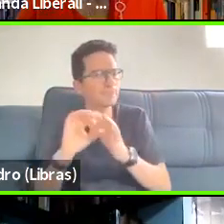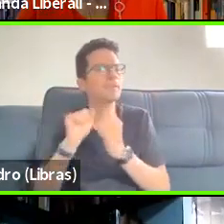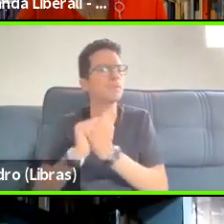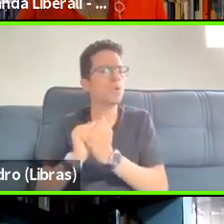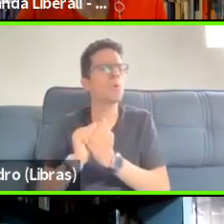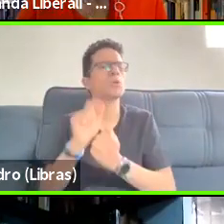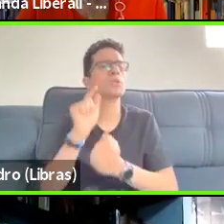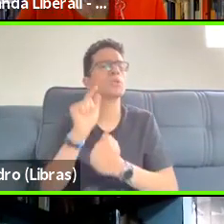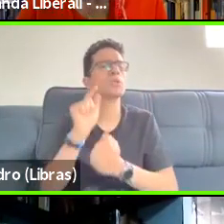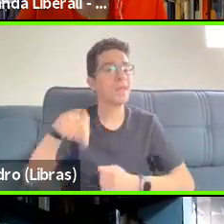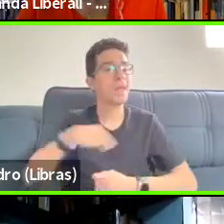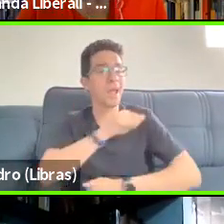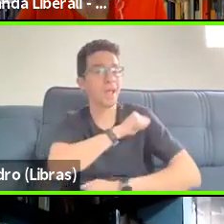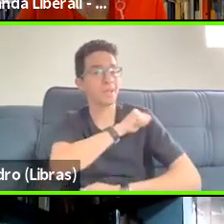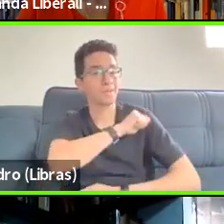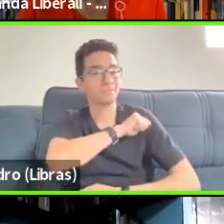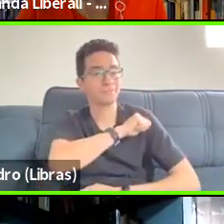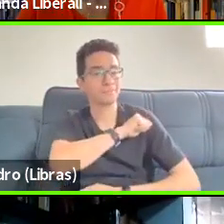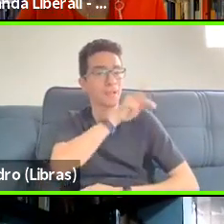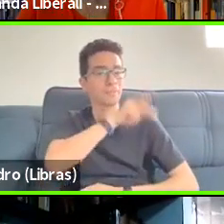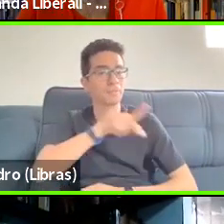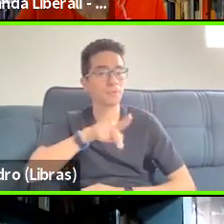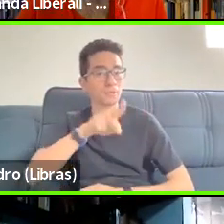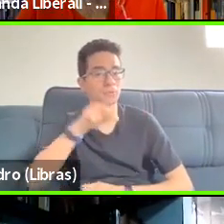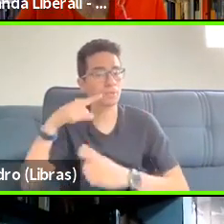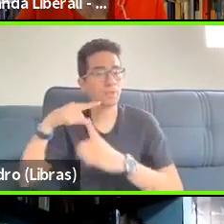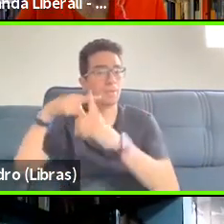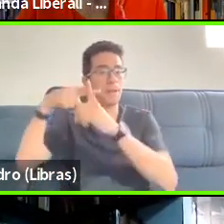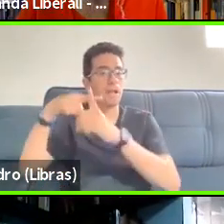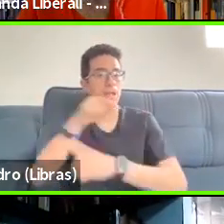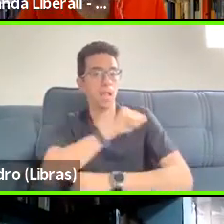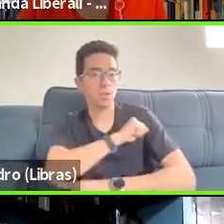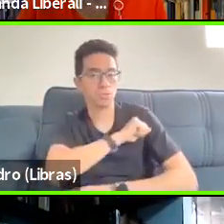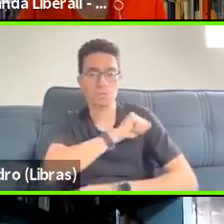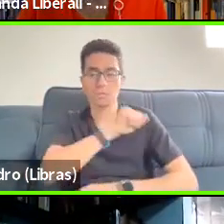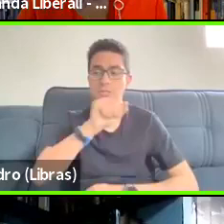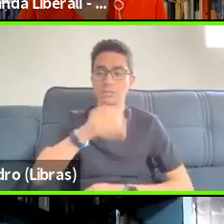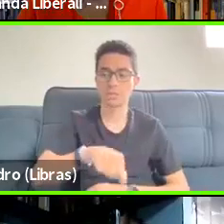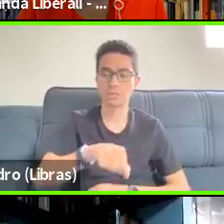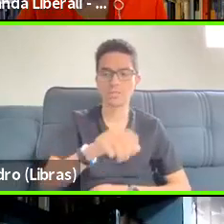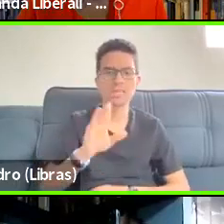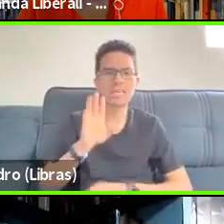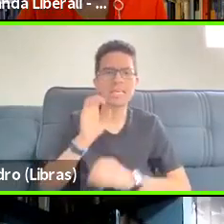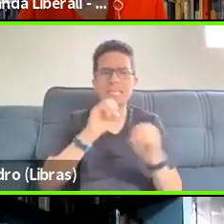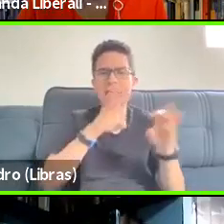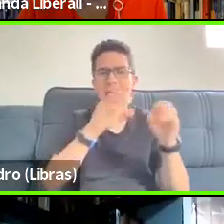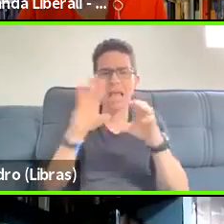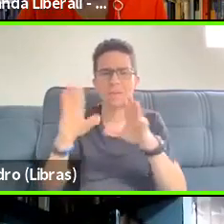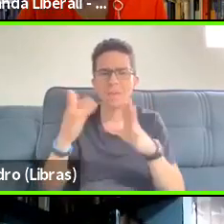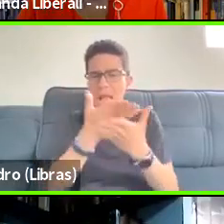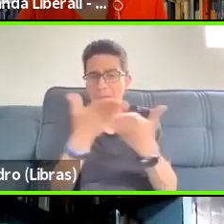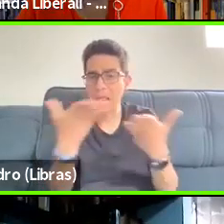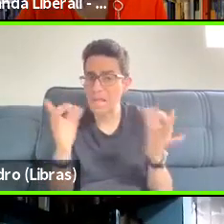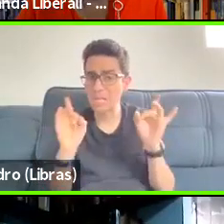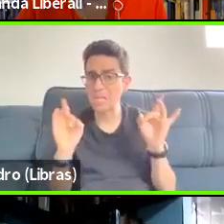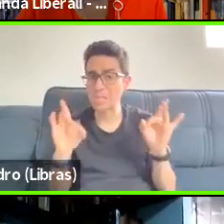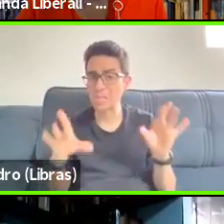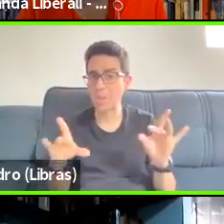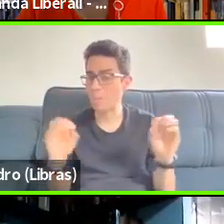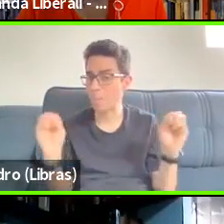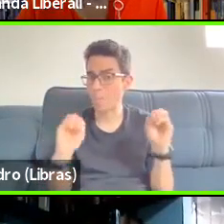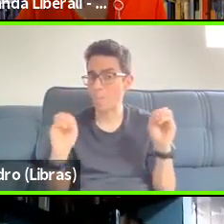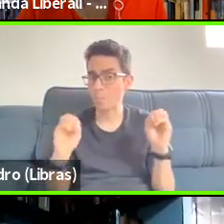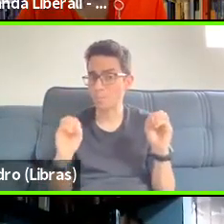well as, as to teaching them. Um, and I think that, that, that those are what I would say are the central, um, you know, uh,